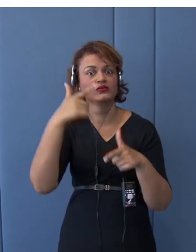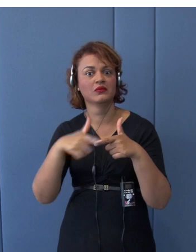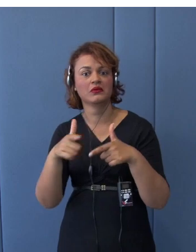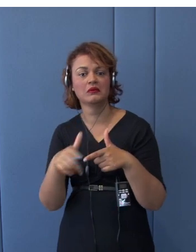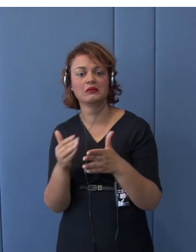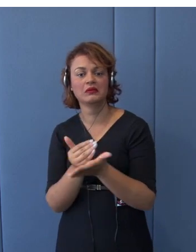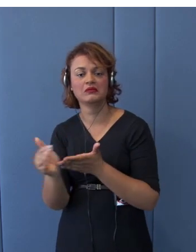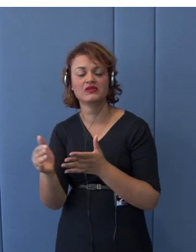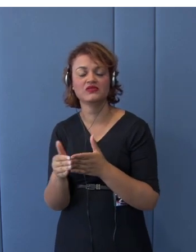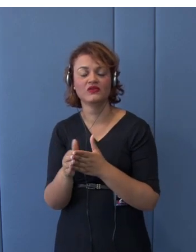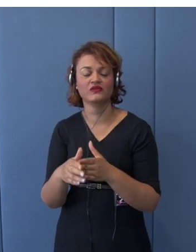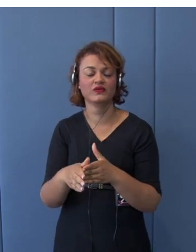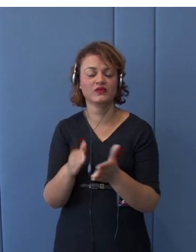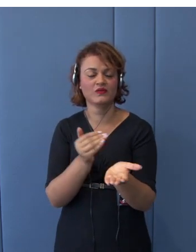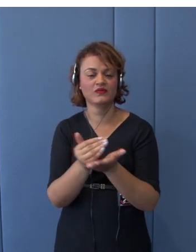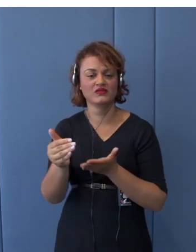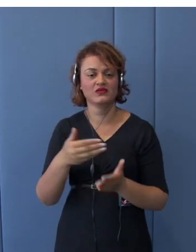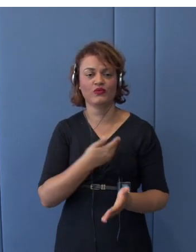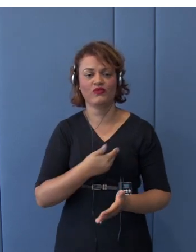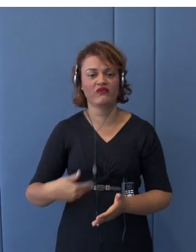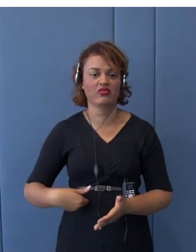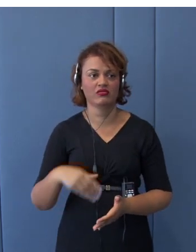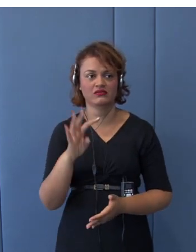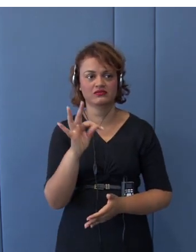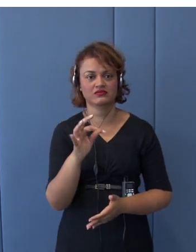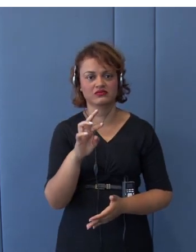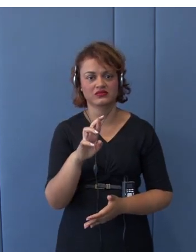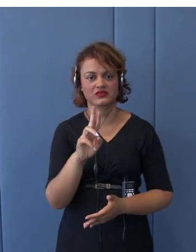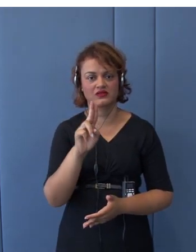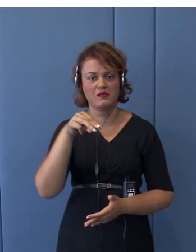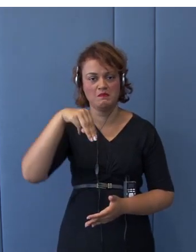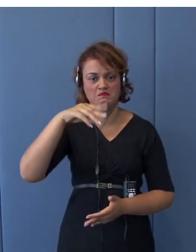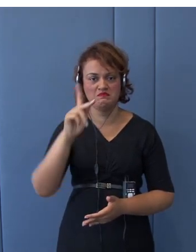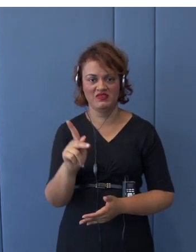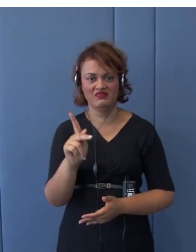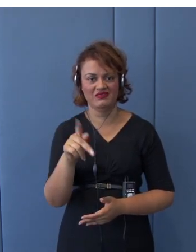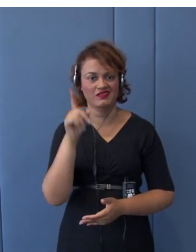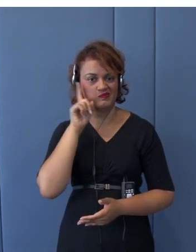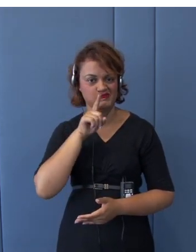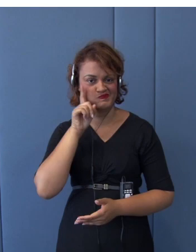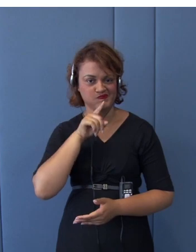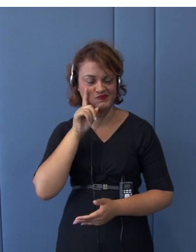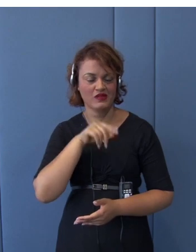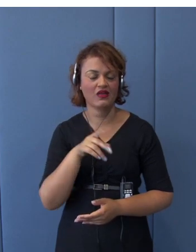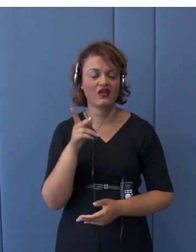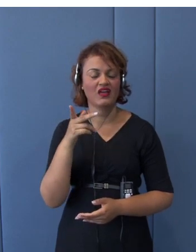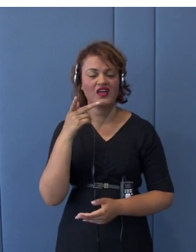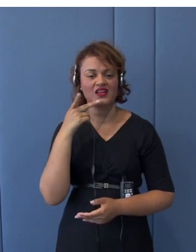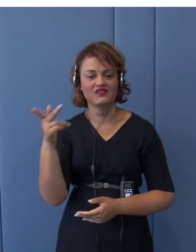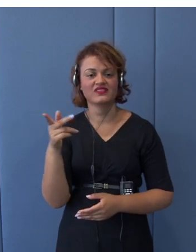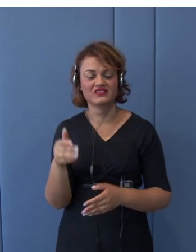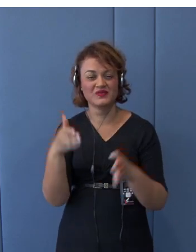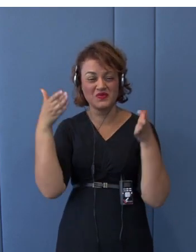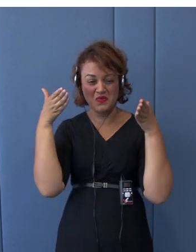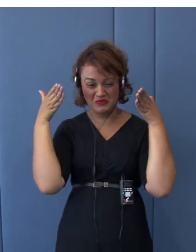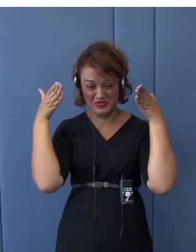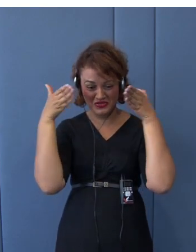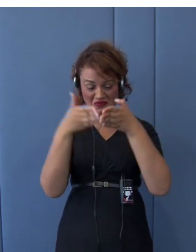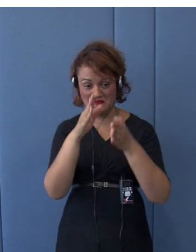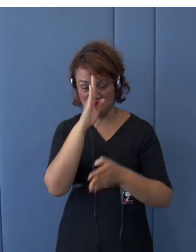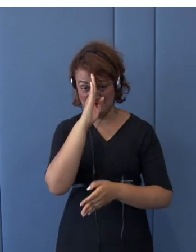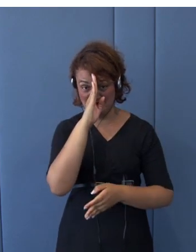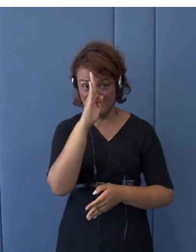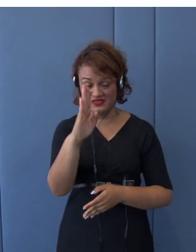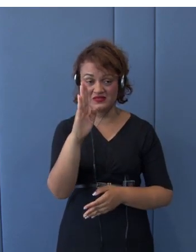the protectionism as a central part of his international